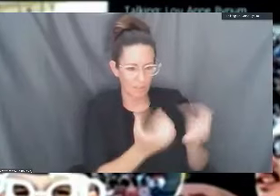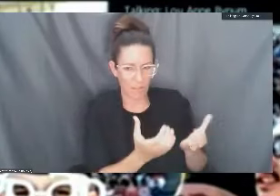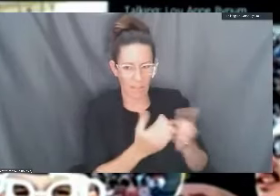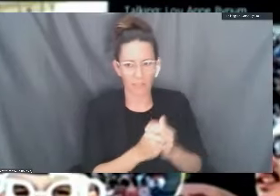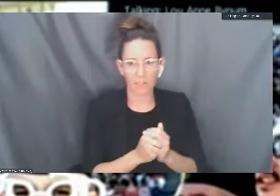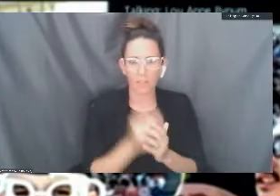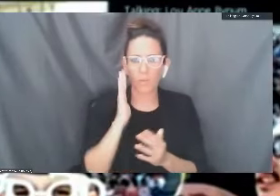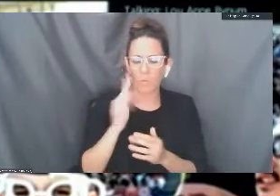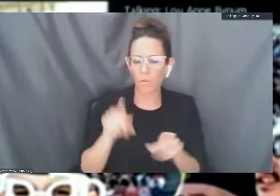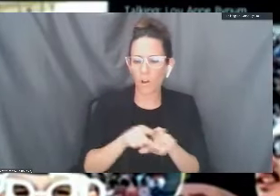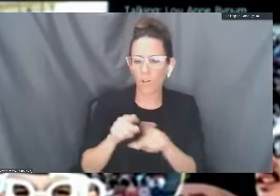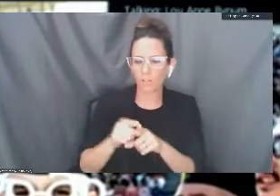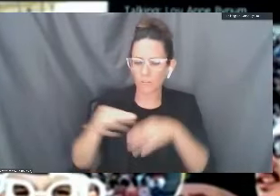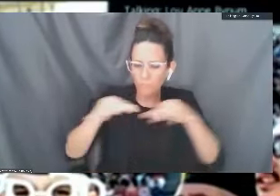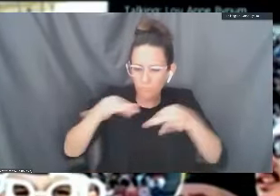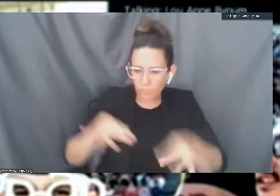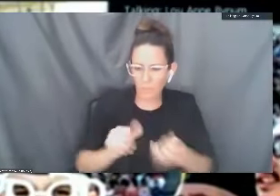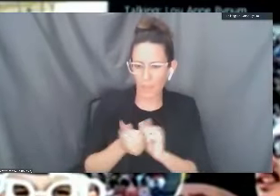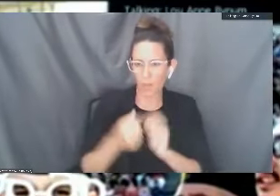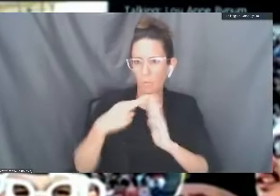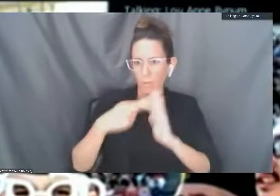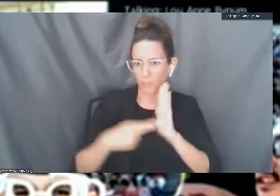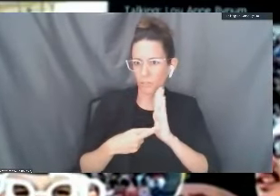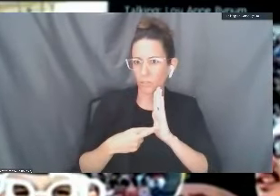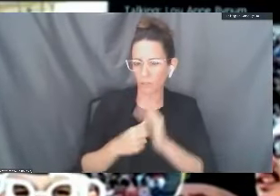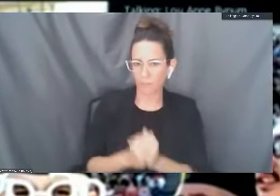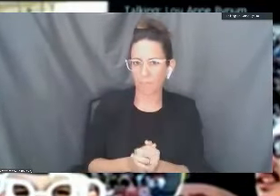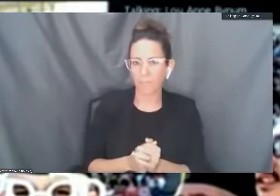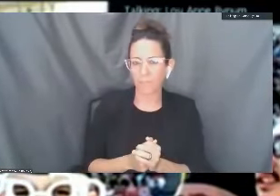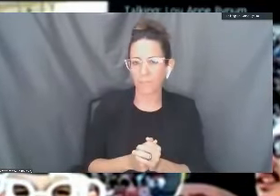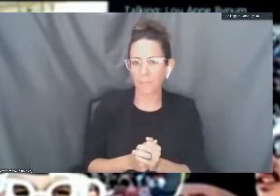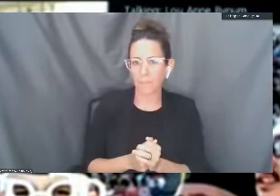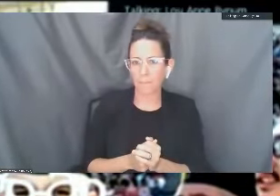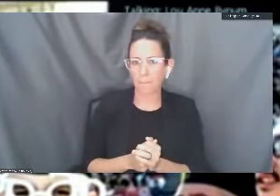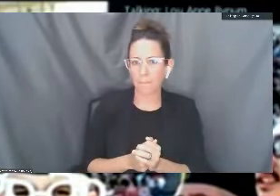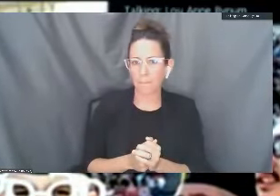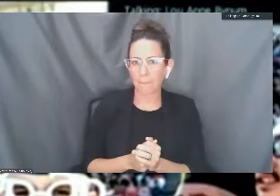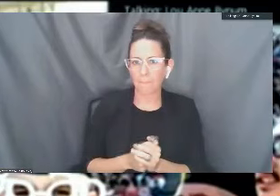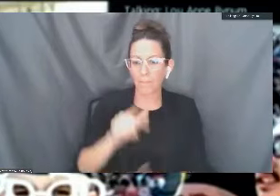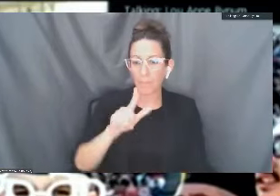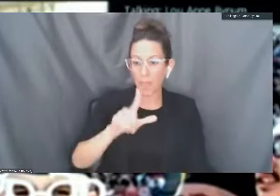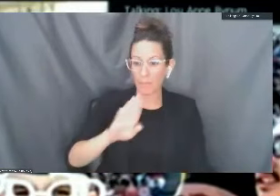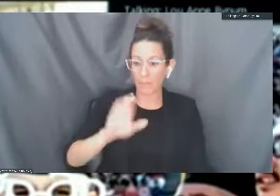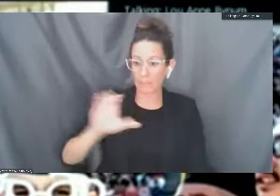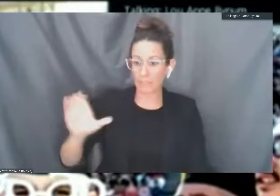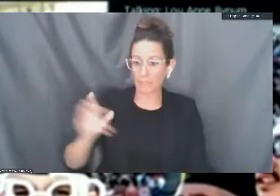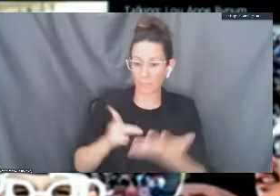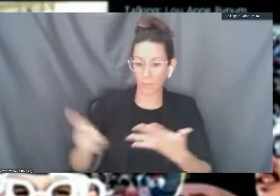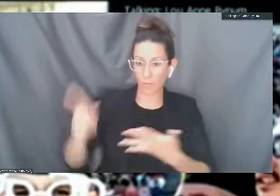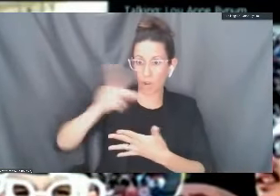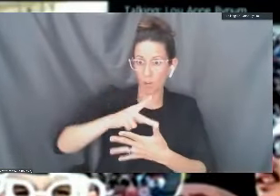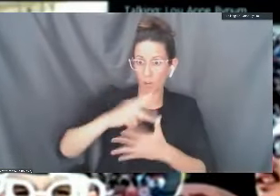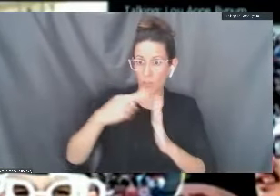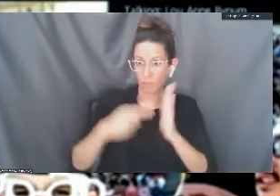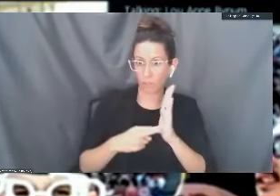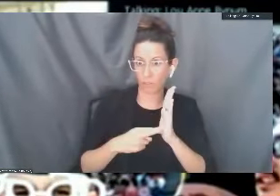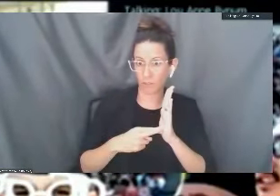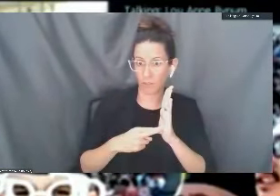registration process. Long Beach has moved our priority registration from